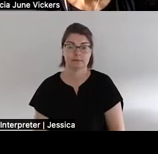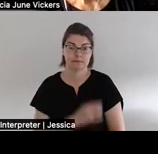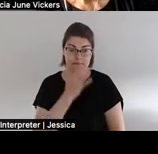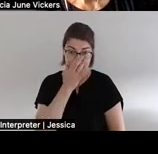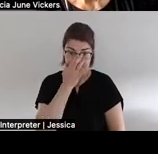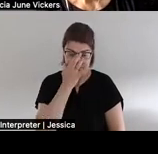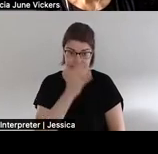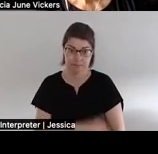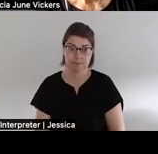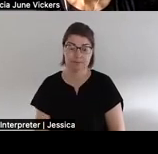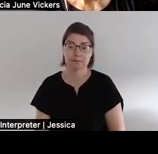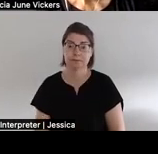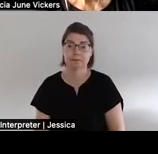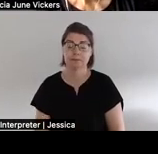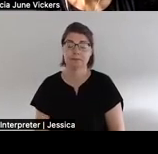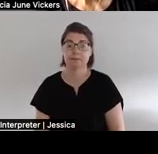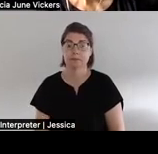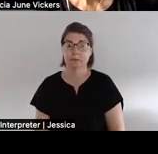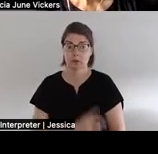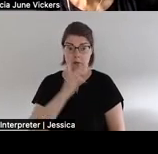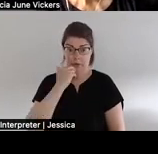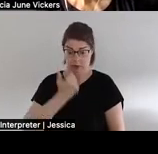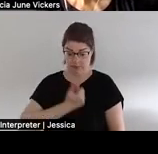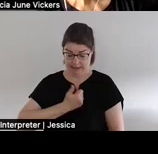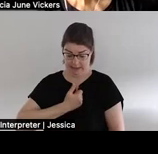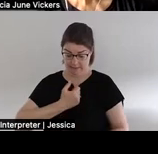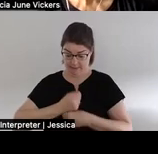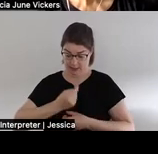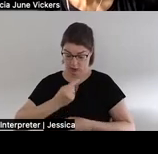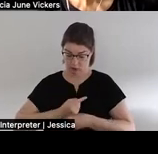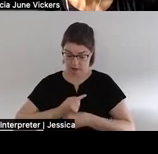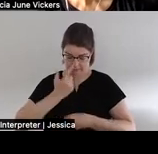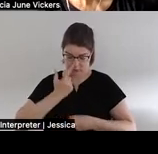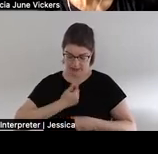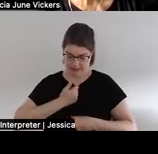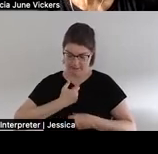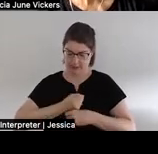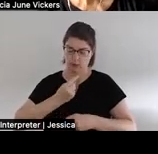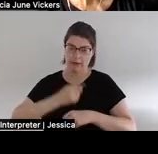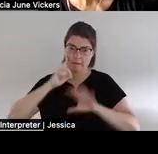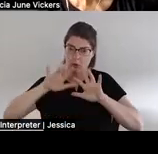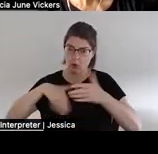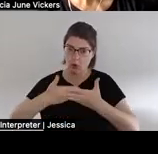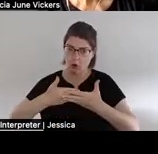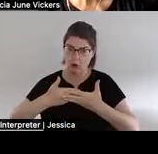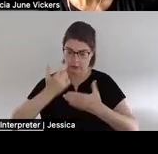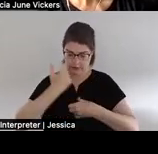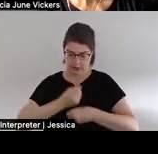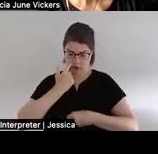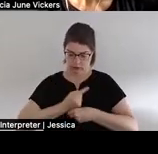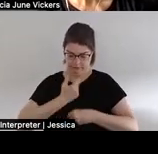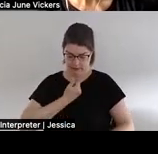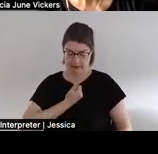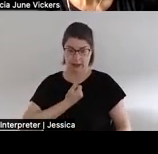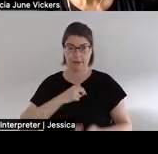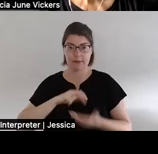so making it right for myself and making it right for all so if i make it right for myself then i make it